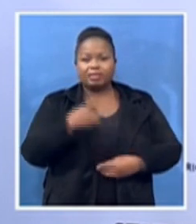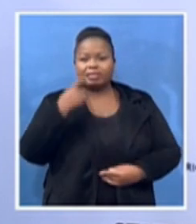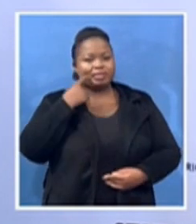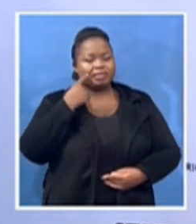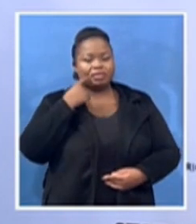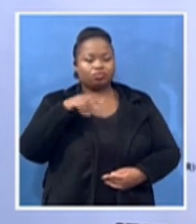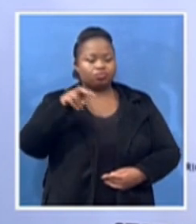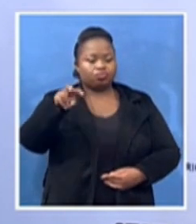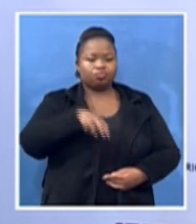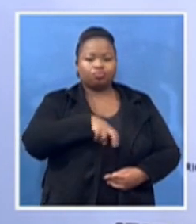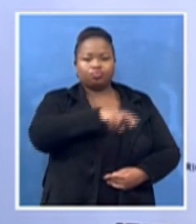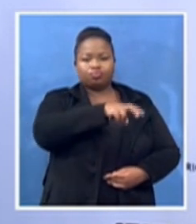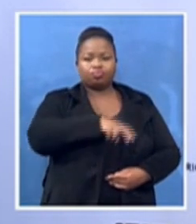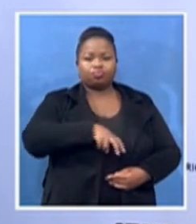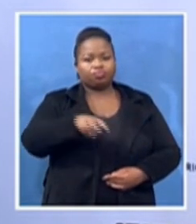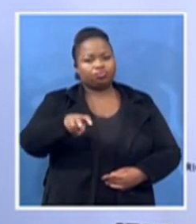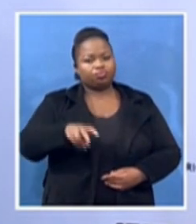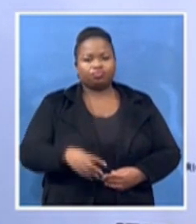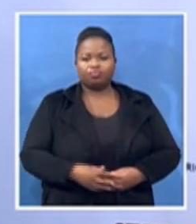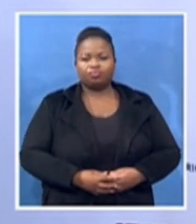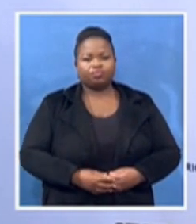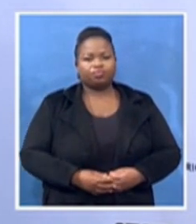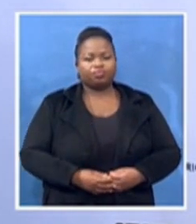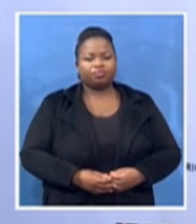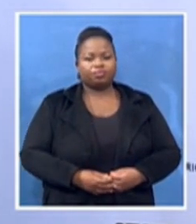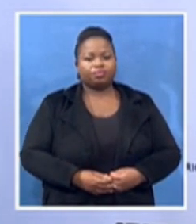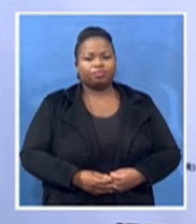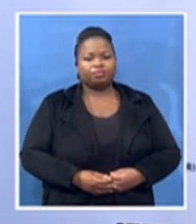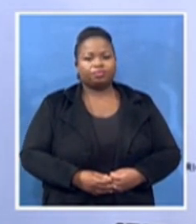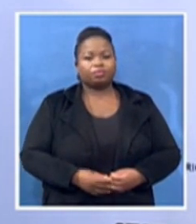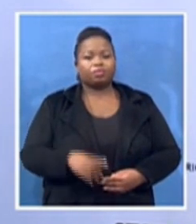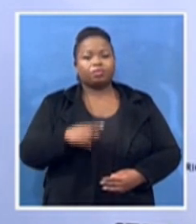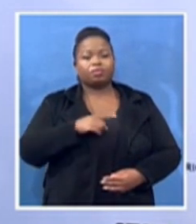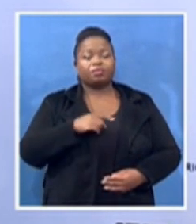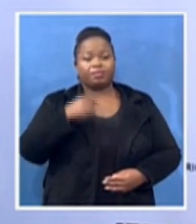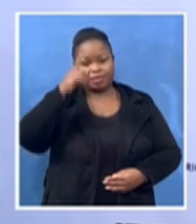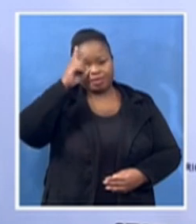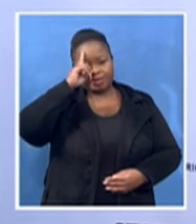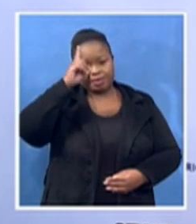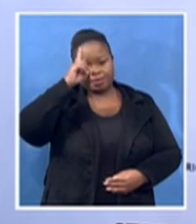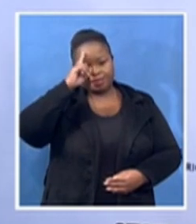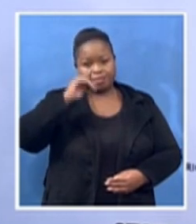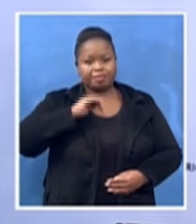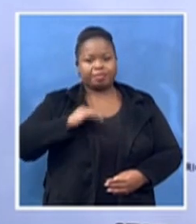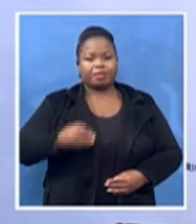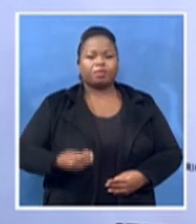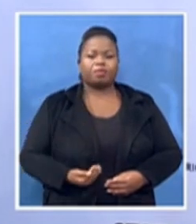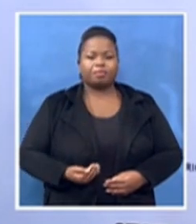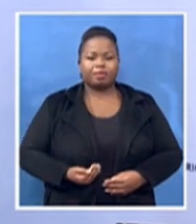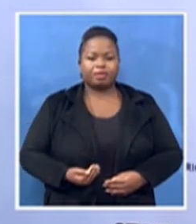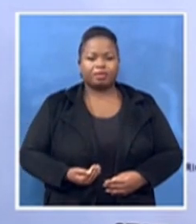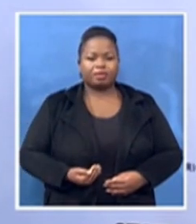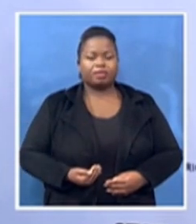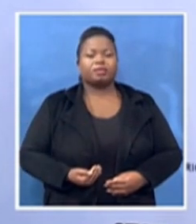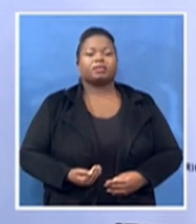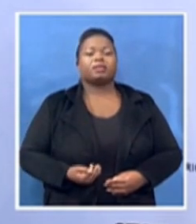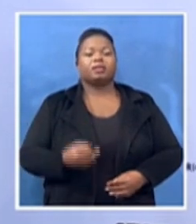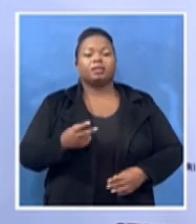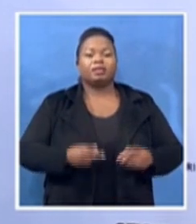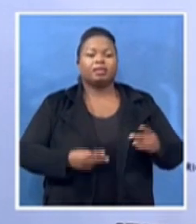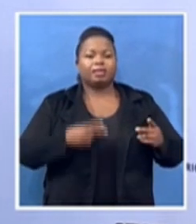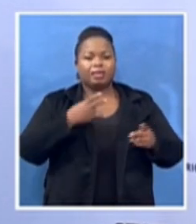a black woman, and mostly an African woman.